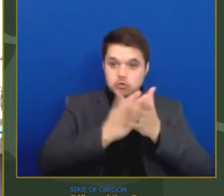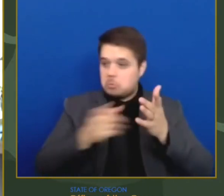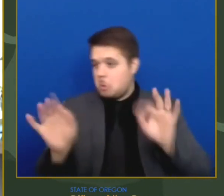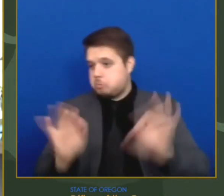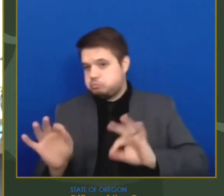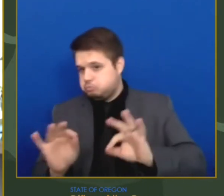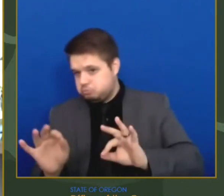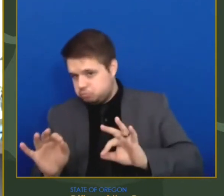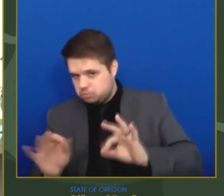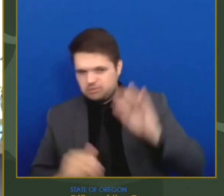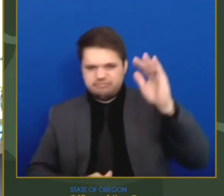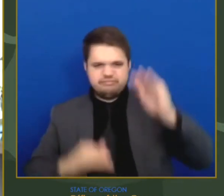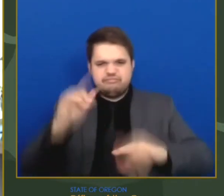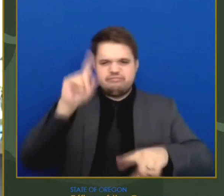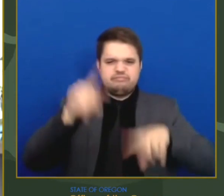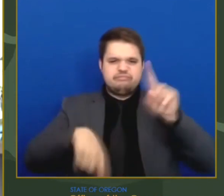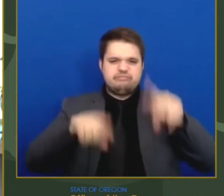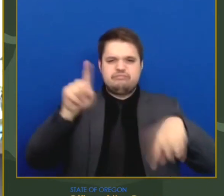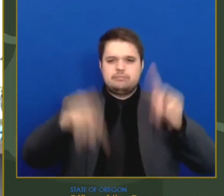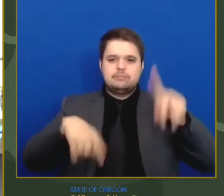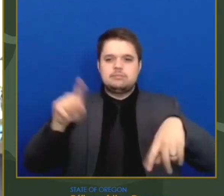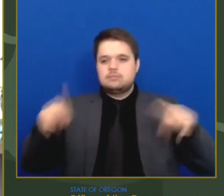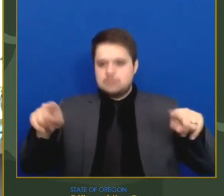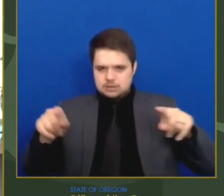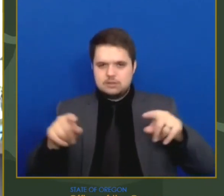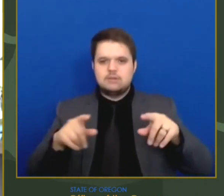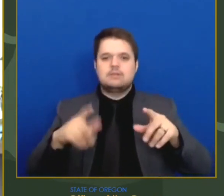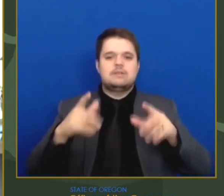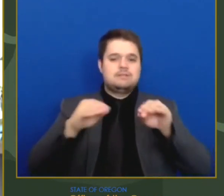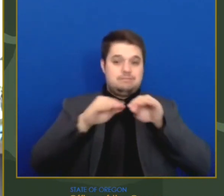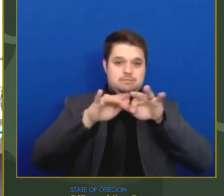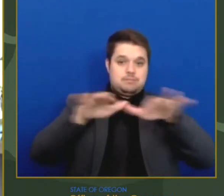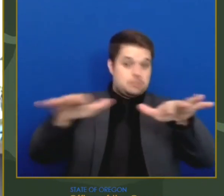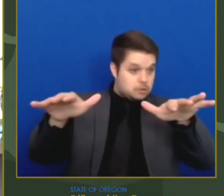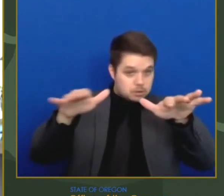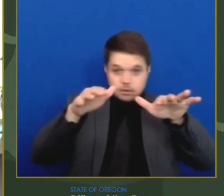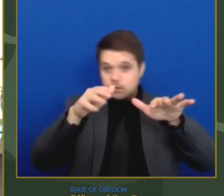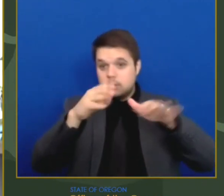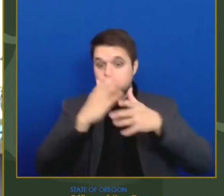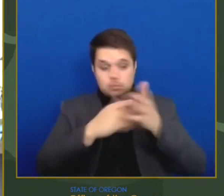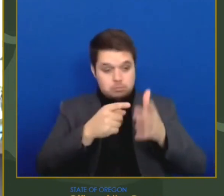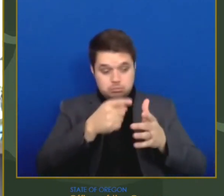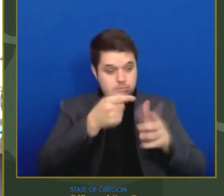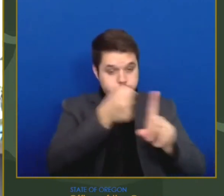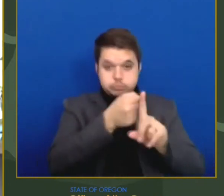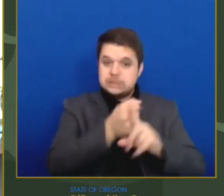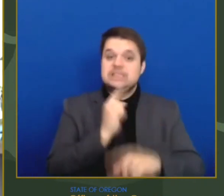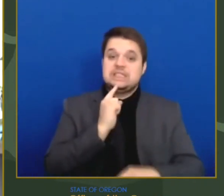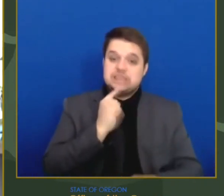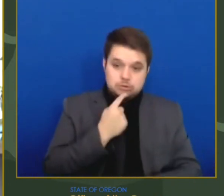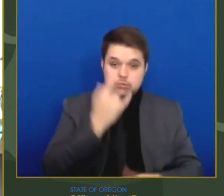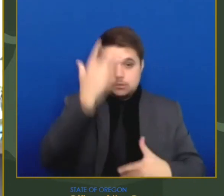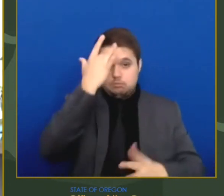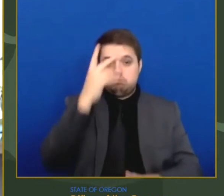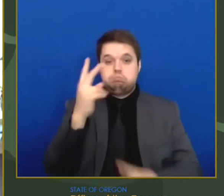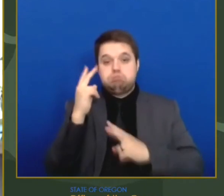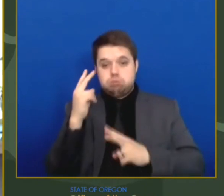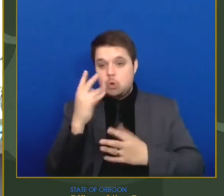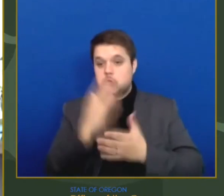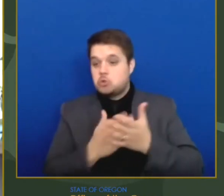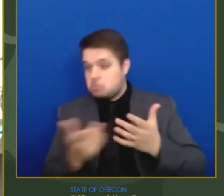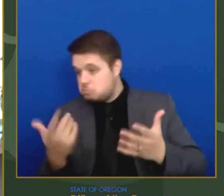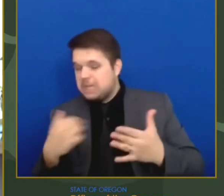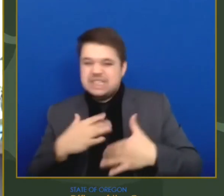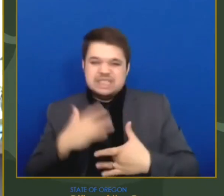others may not affect disease severity at all, or how fast they spread. So you may not even hear of them.